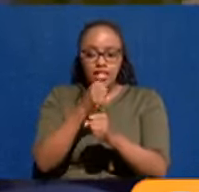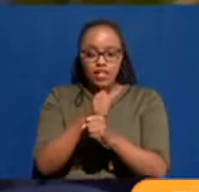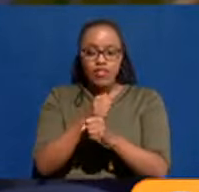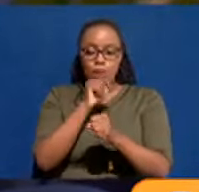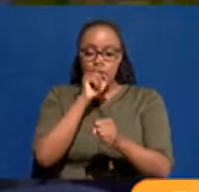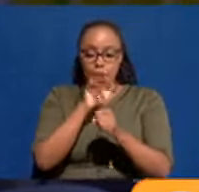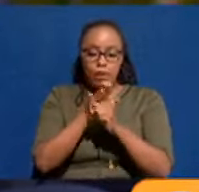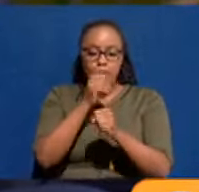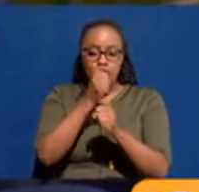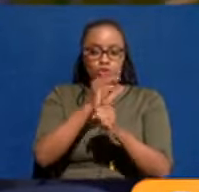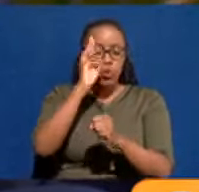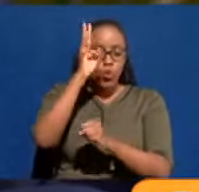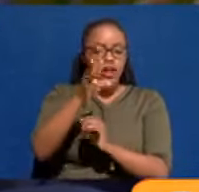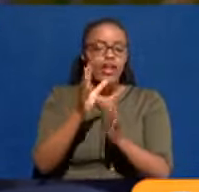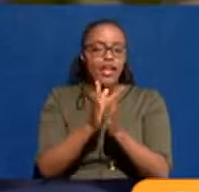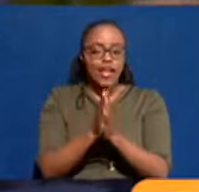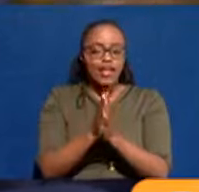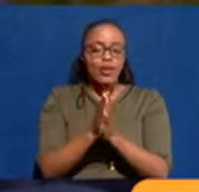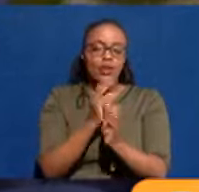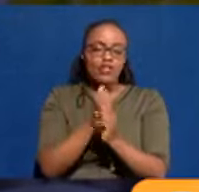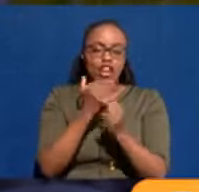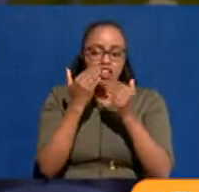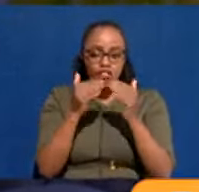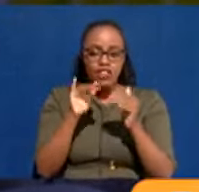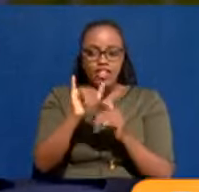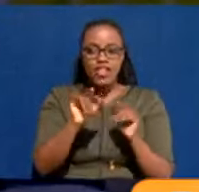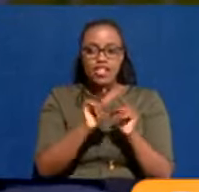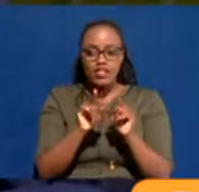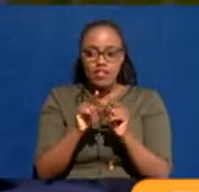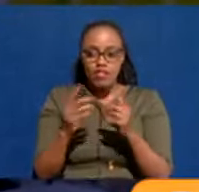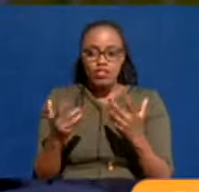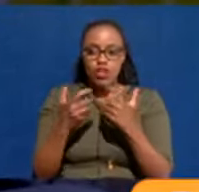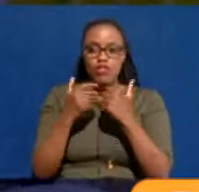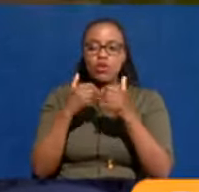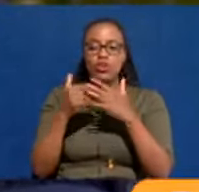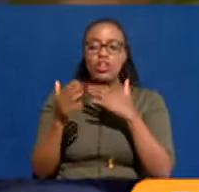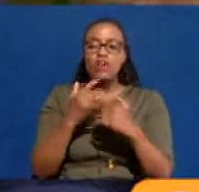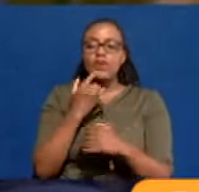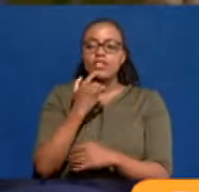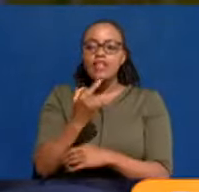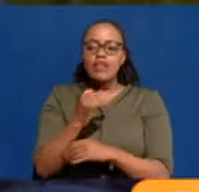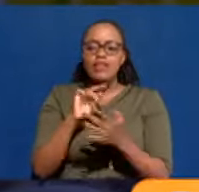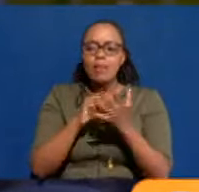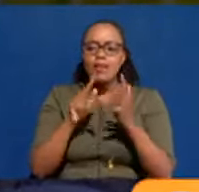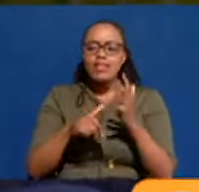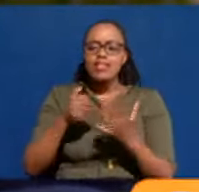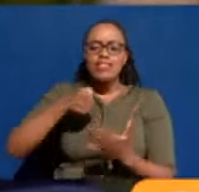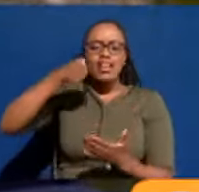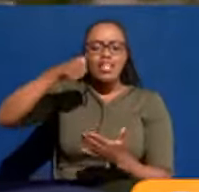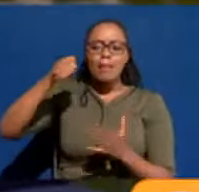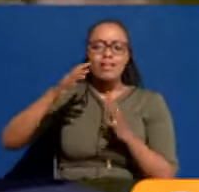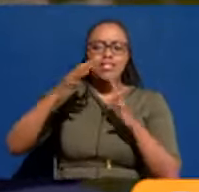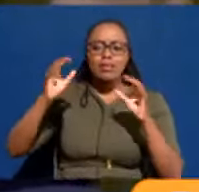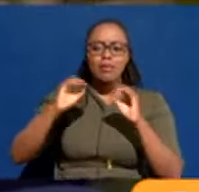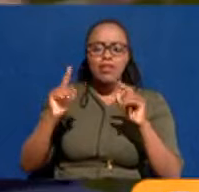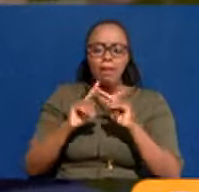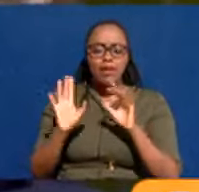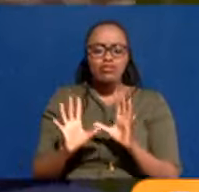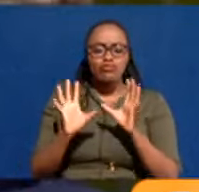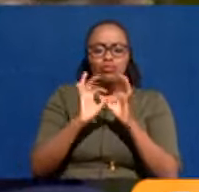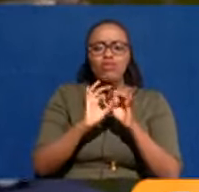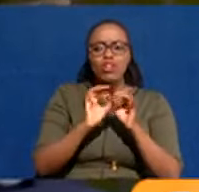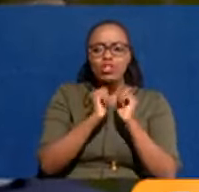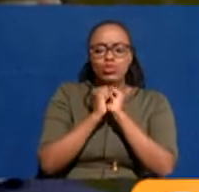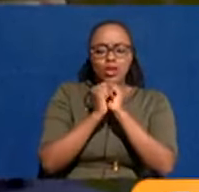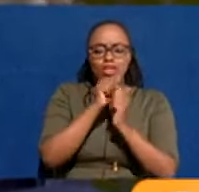promise we do it. And we've done it. Now, that goes hand-in-hand with what we're saying about the boroughs. It's not an extra budget. But just bringing it together. The person